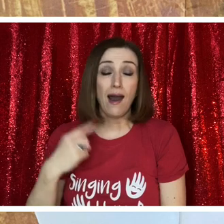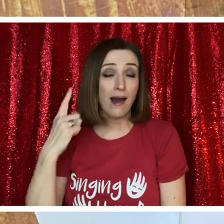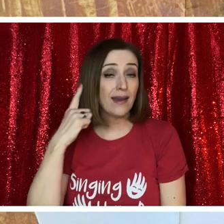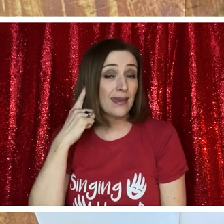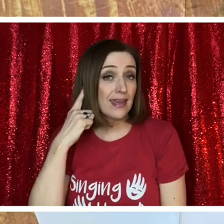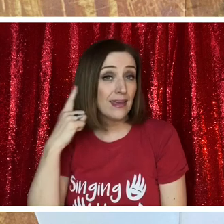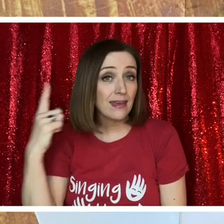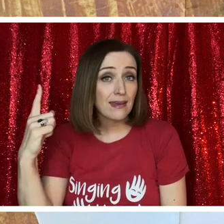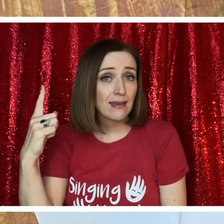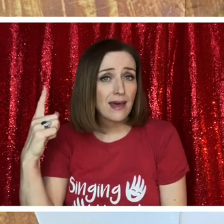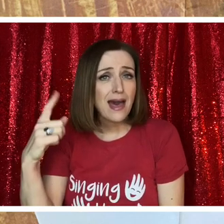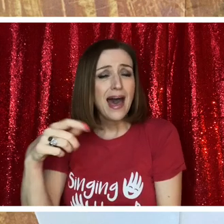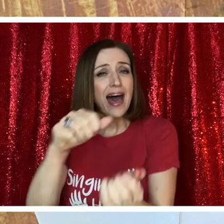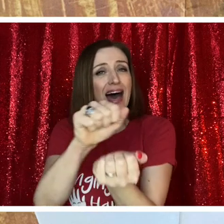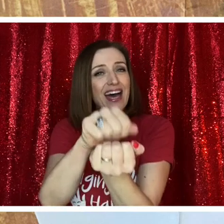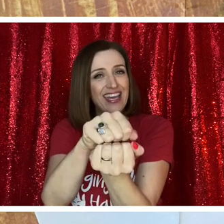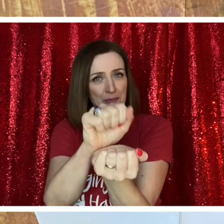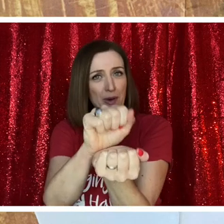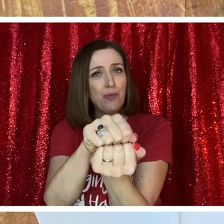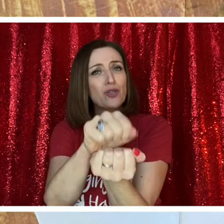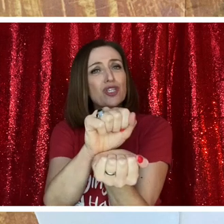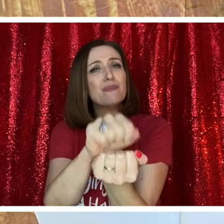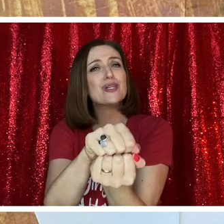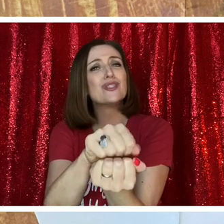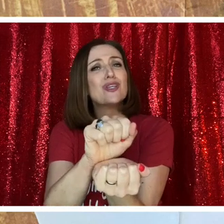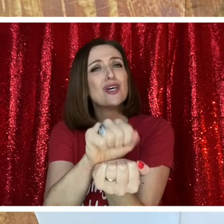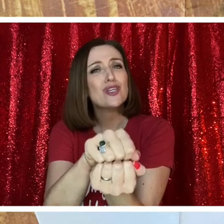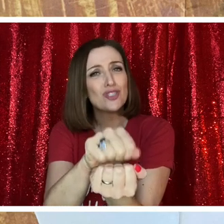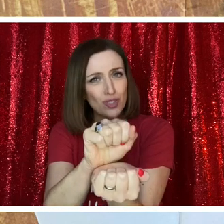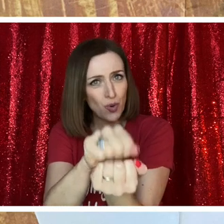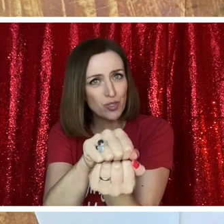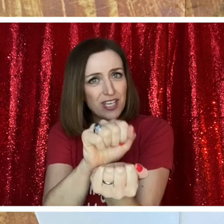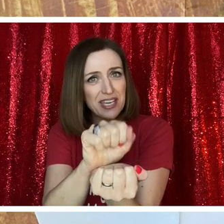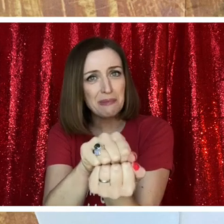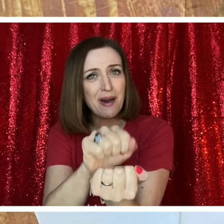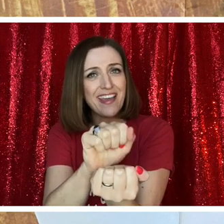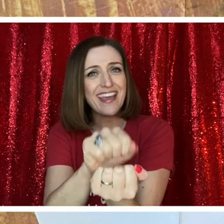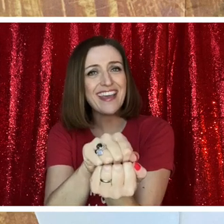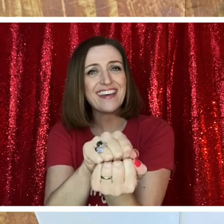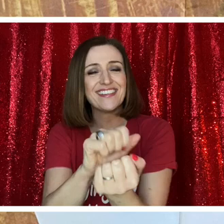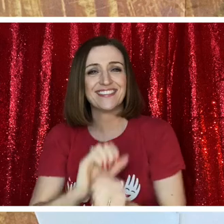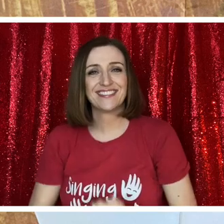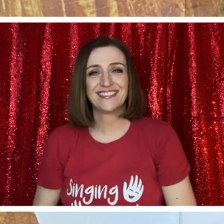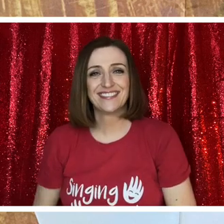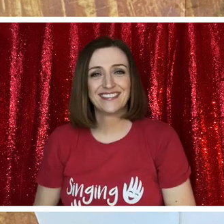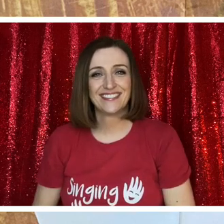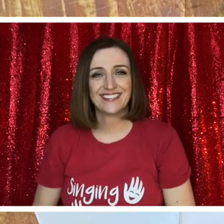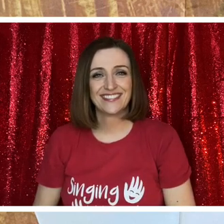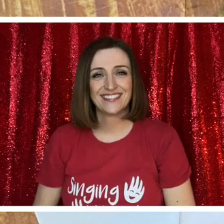I hear a hippopotamus snorting in my ear.